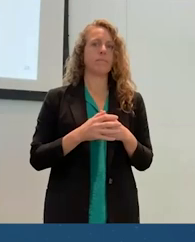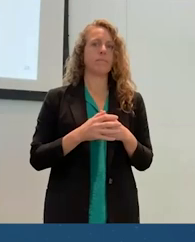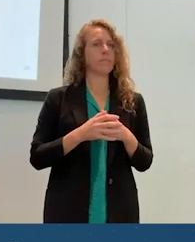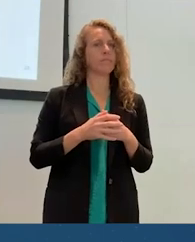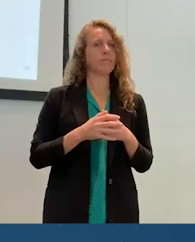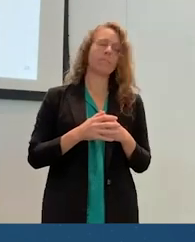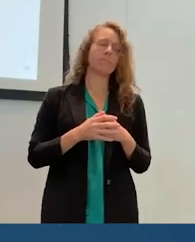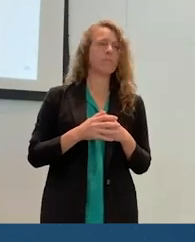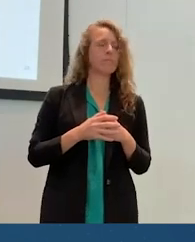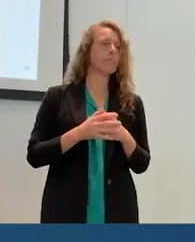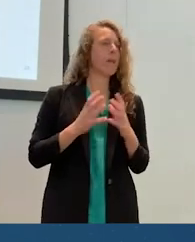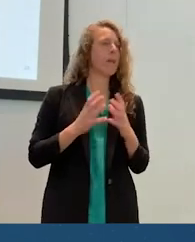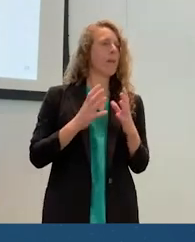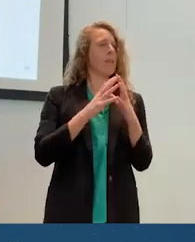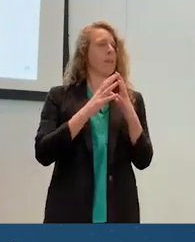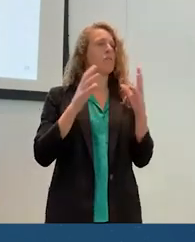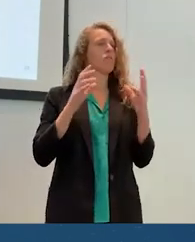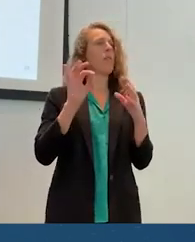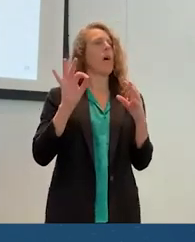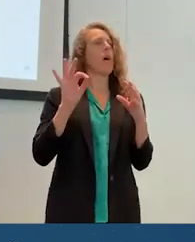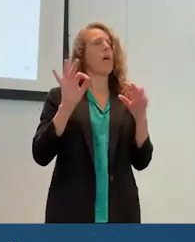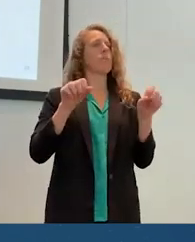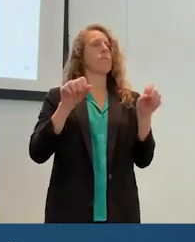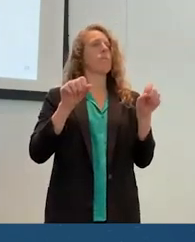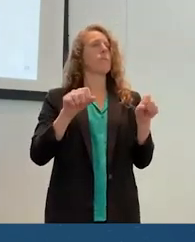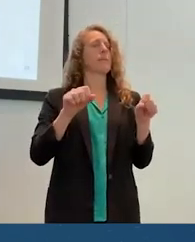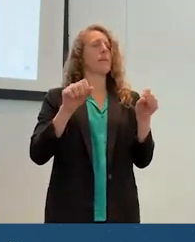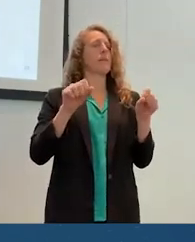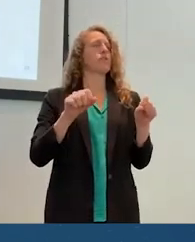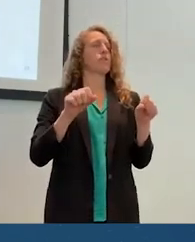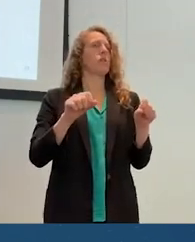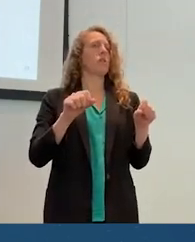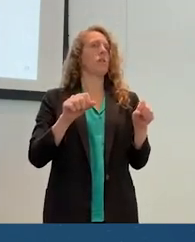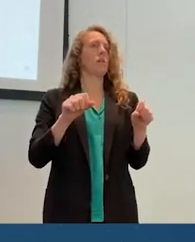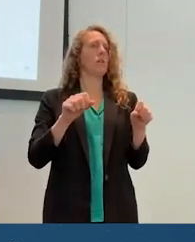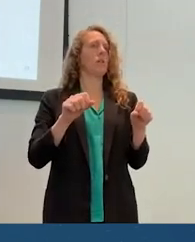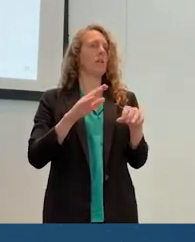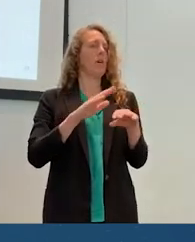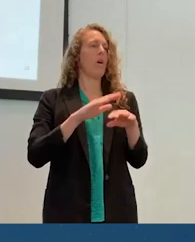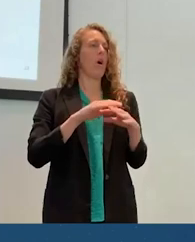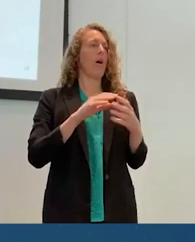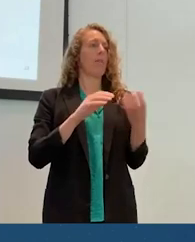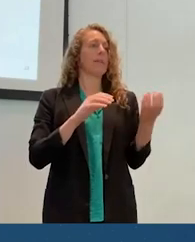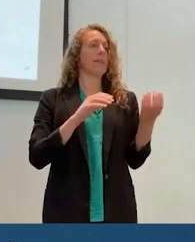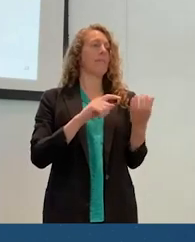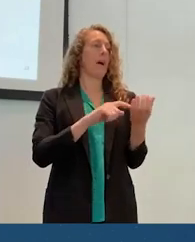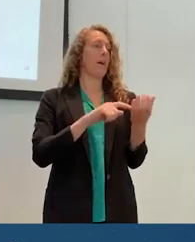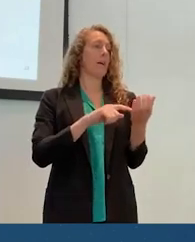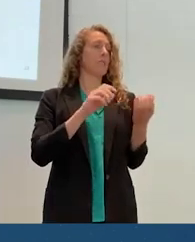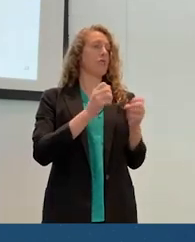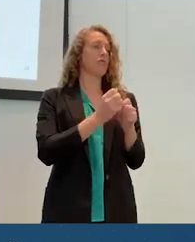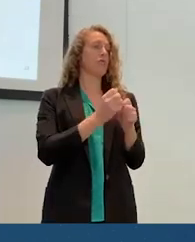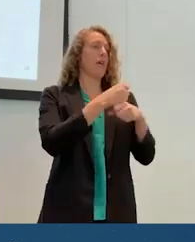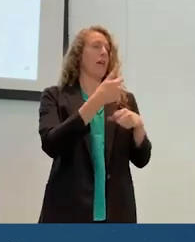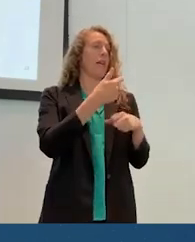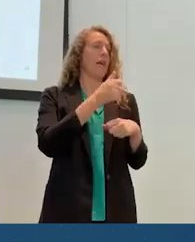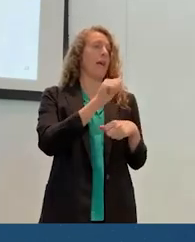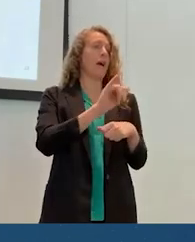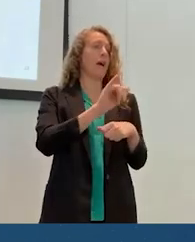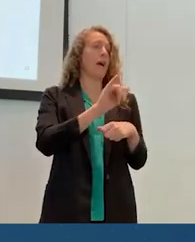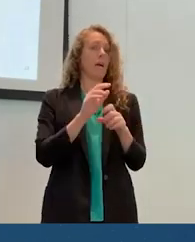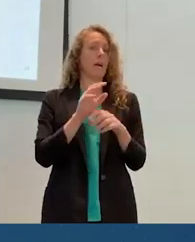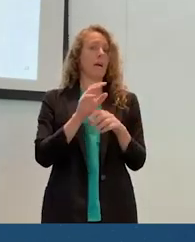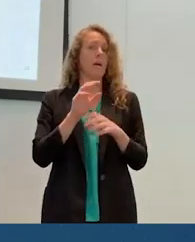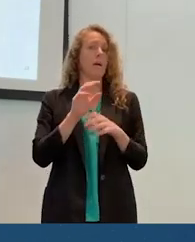There's a lot of potential in on-device gen AI models that can do some of the real time processing